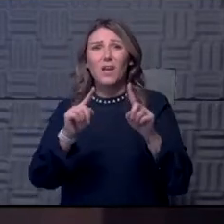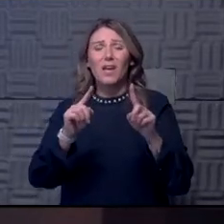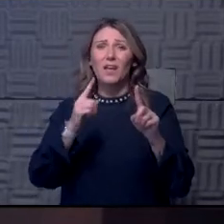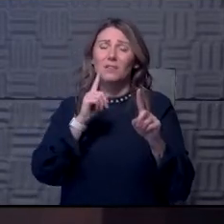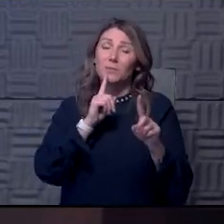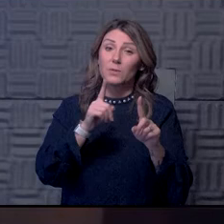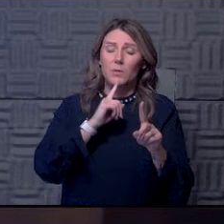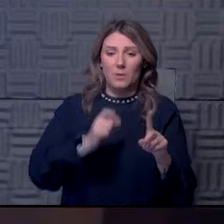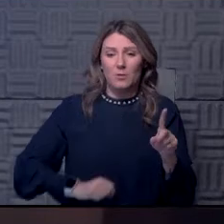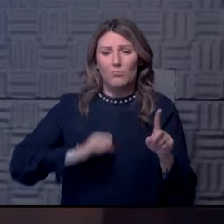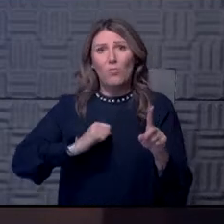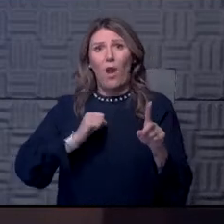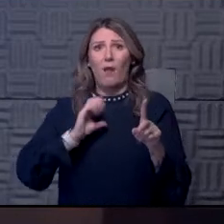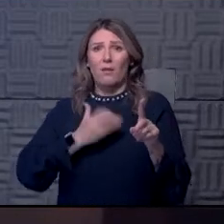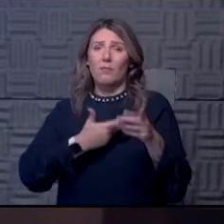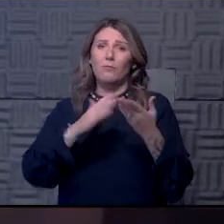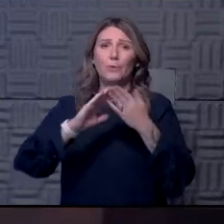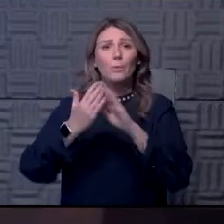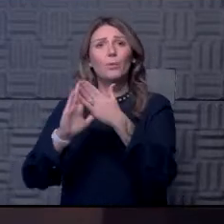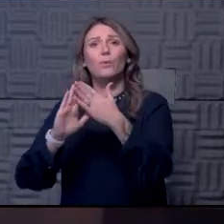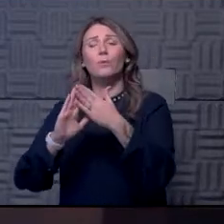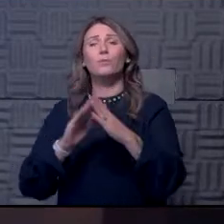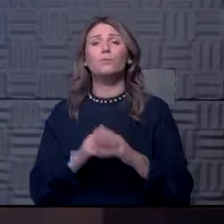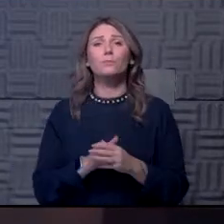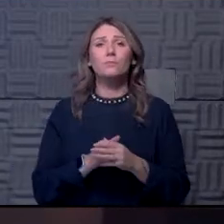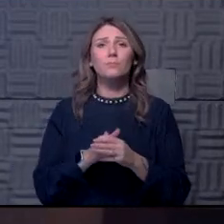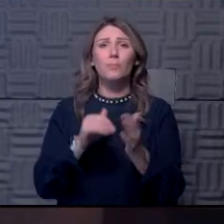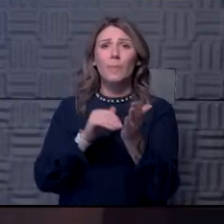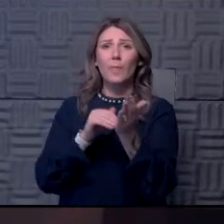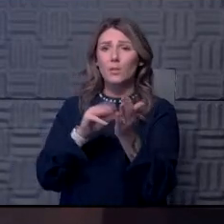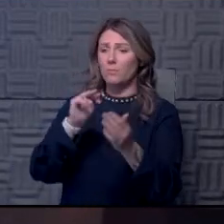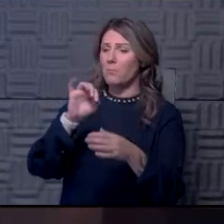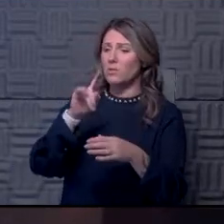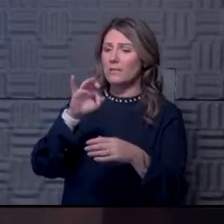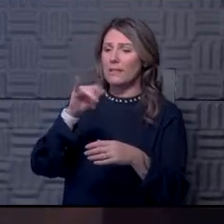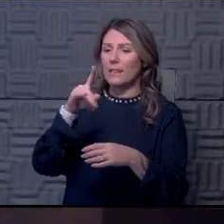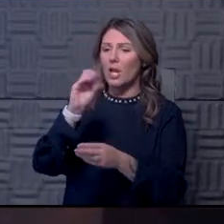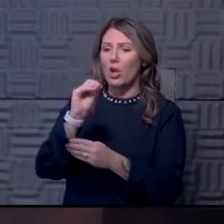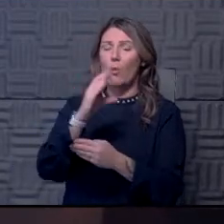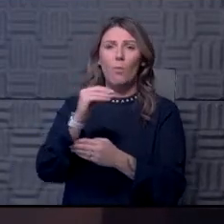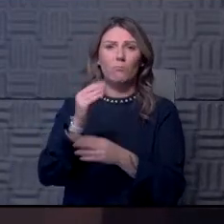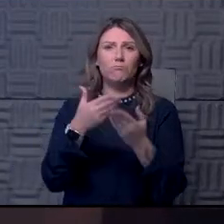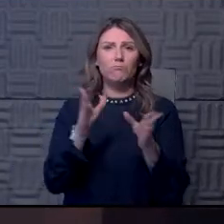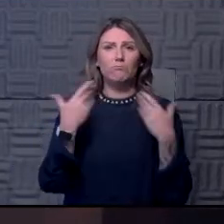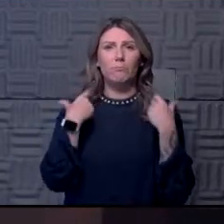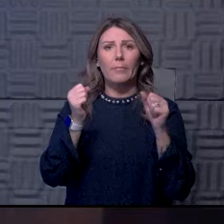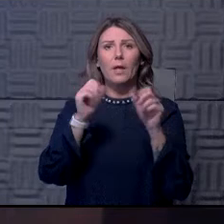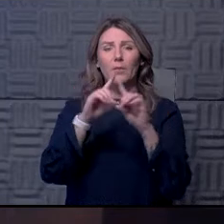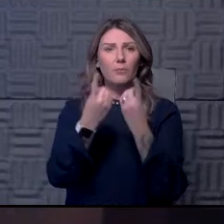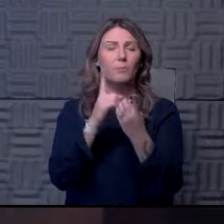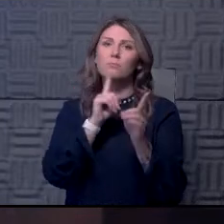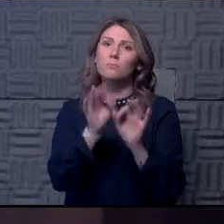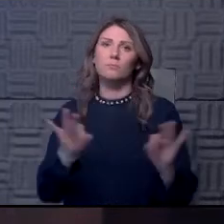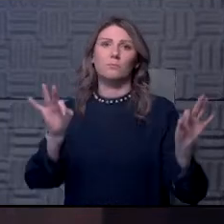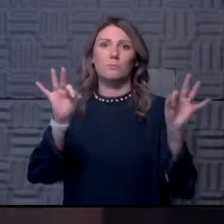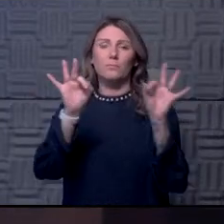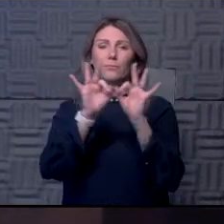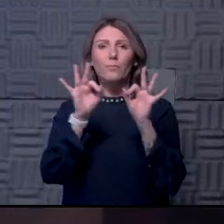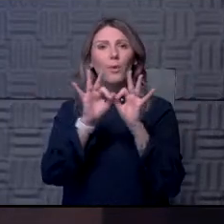super proud of this community. Dr. Marcelino and the public health department have been crucial in